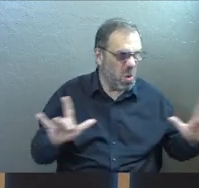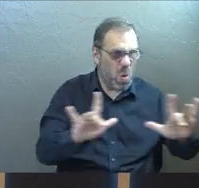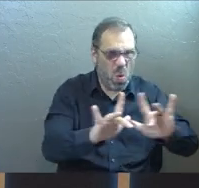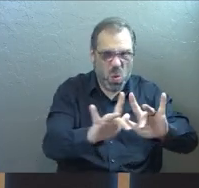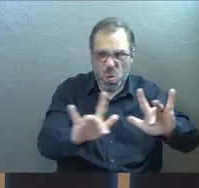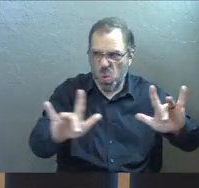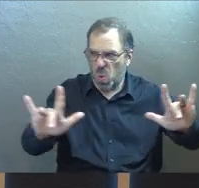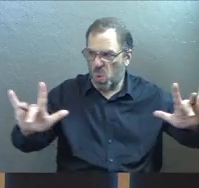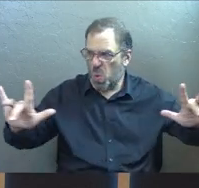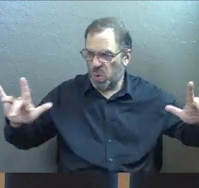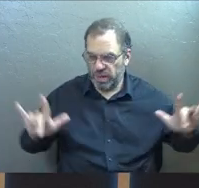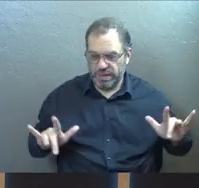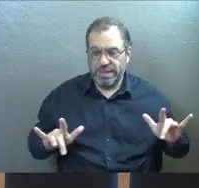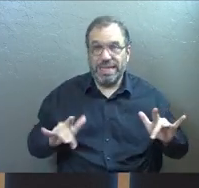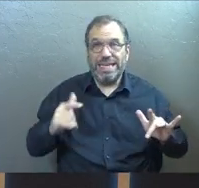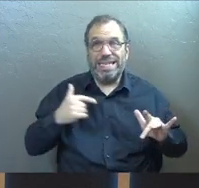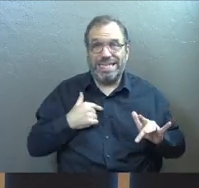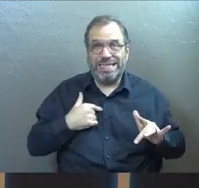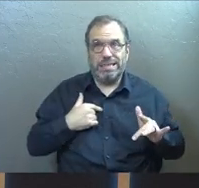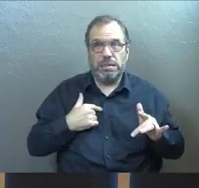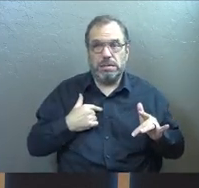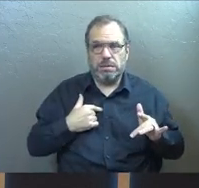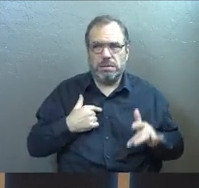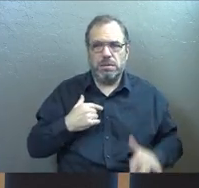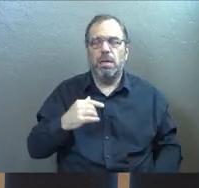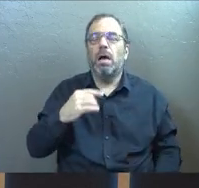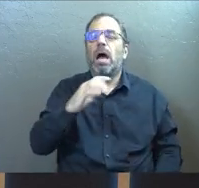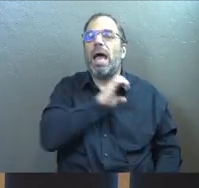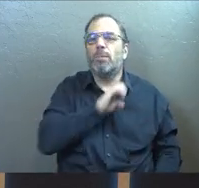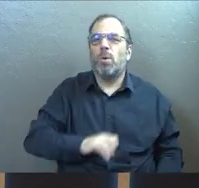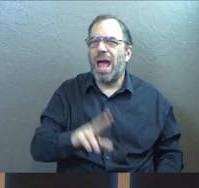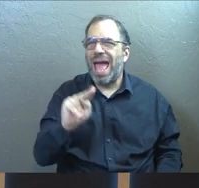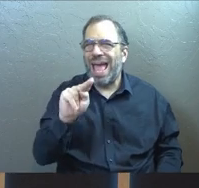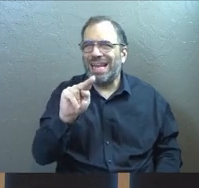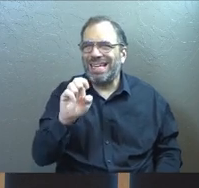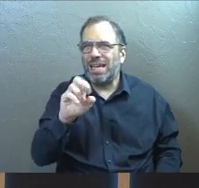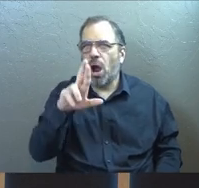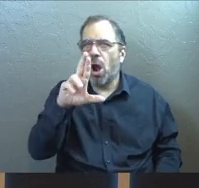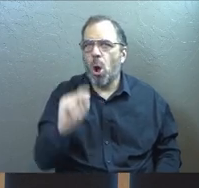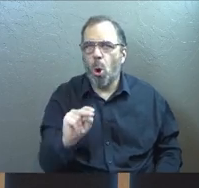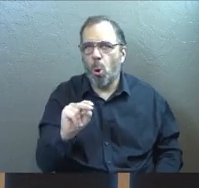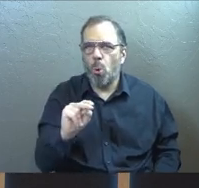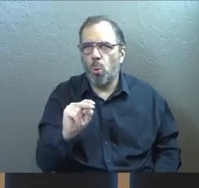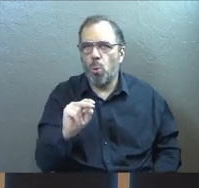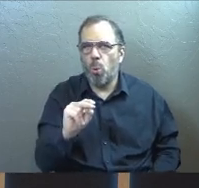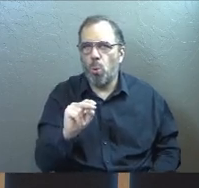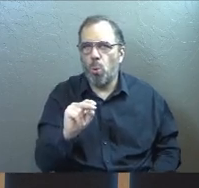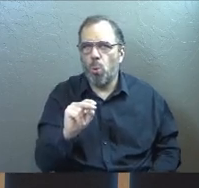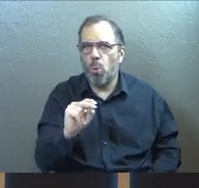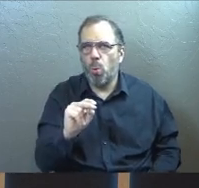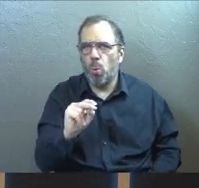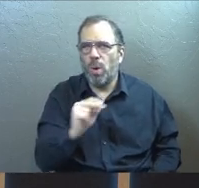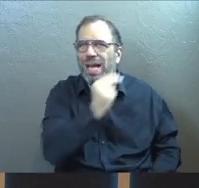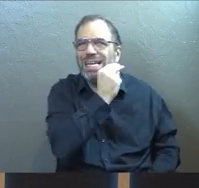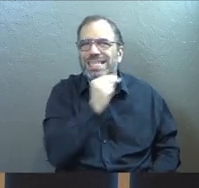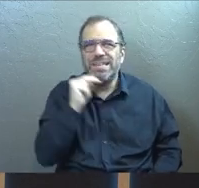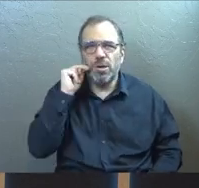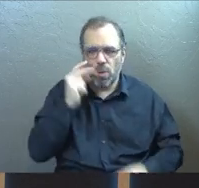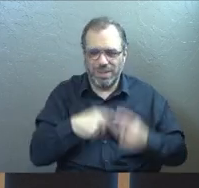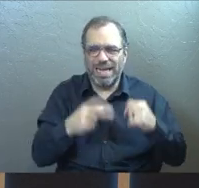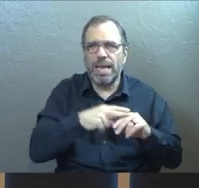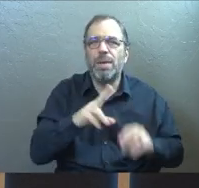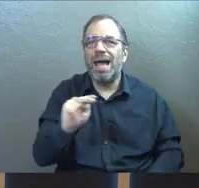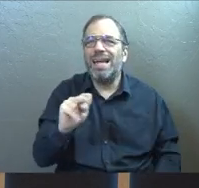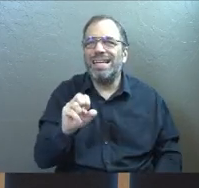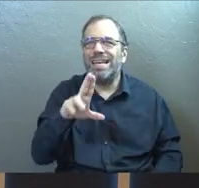him. He's probably martyred by Emperor Nero at that point. That's not described in scripture